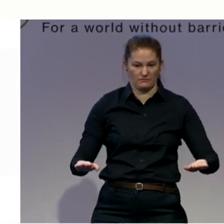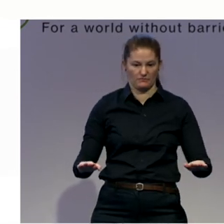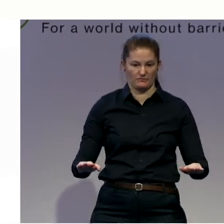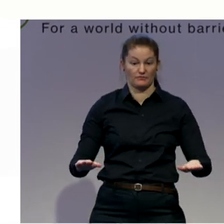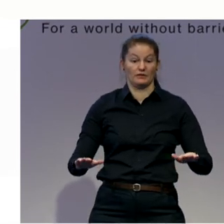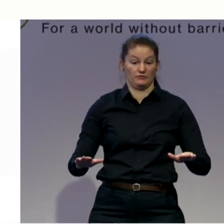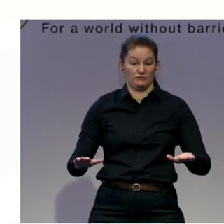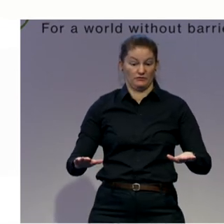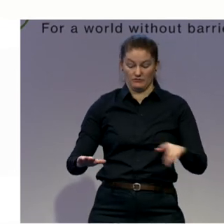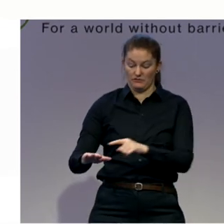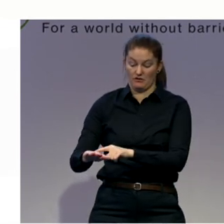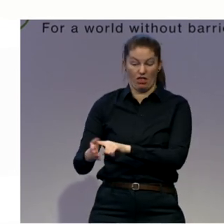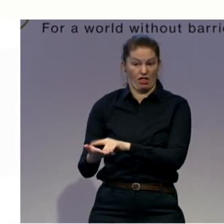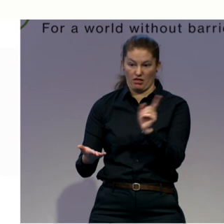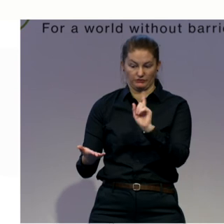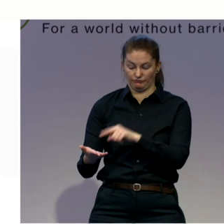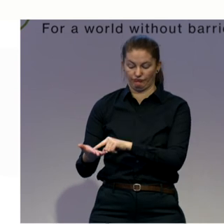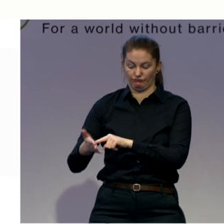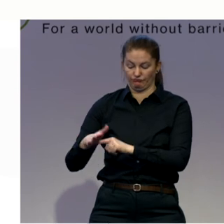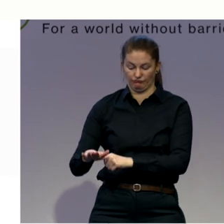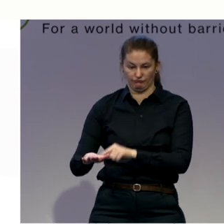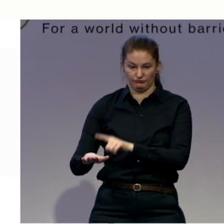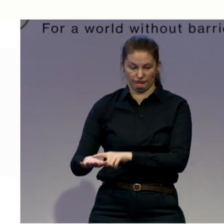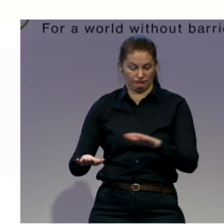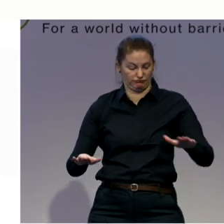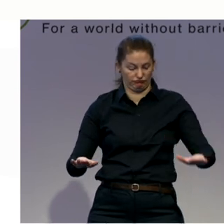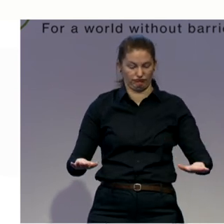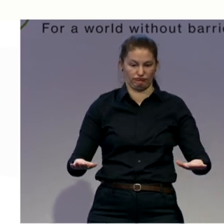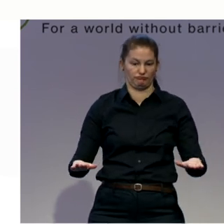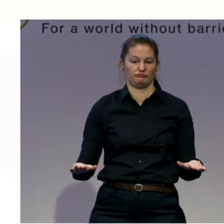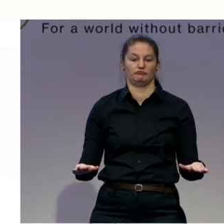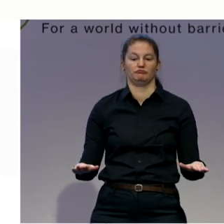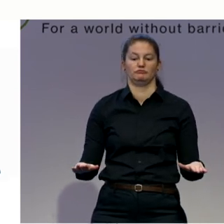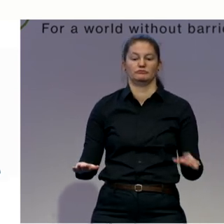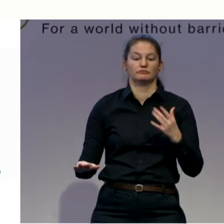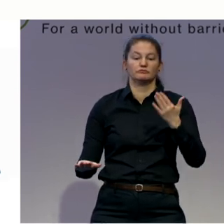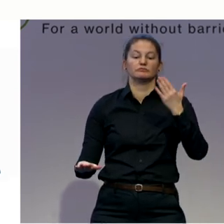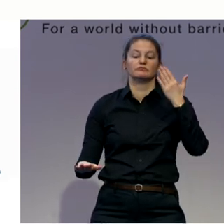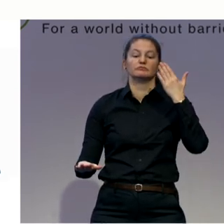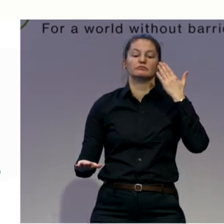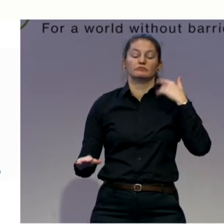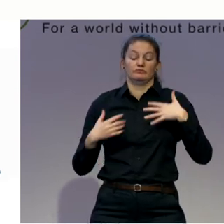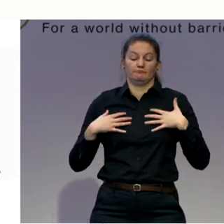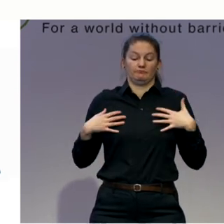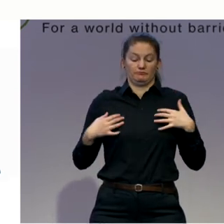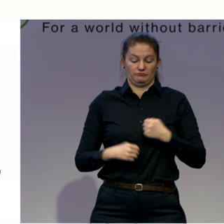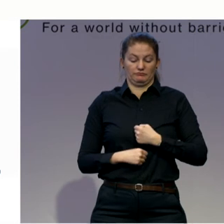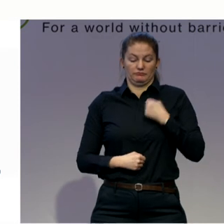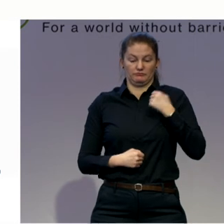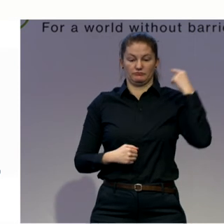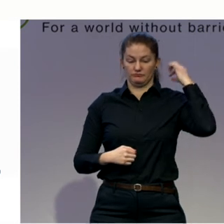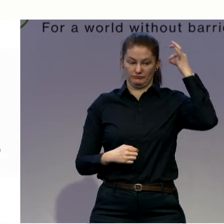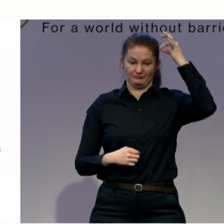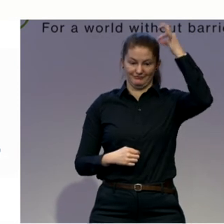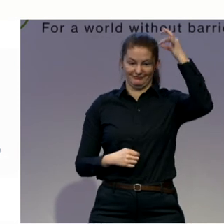With inhale, move your shoulders and scapulas back. Scapulas are going down. Shoulders